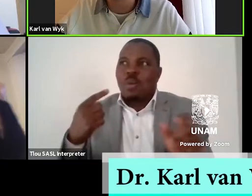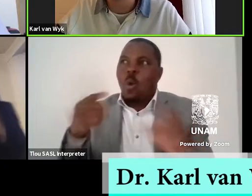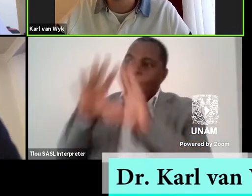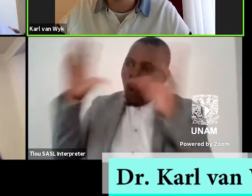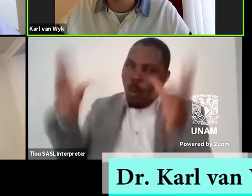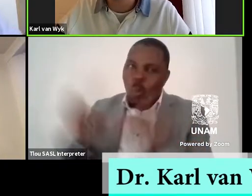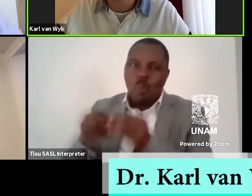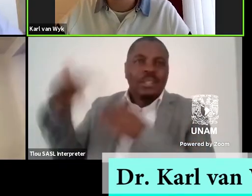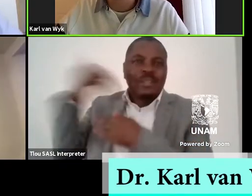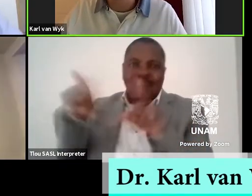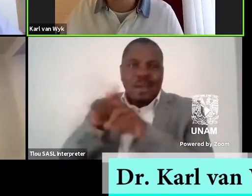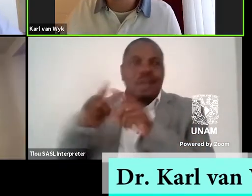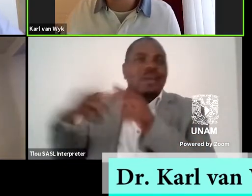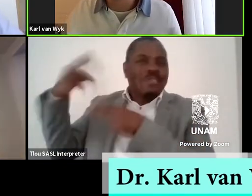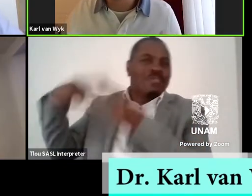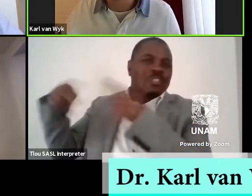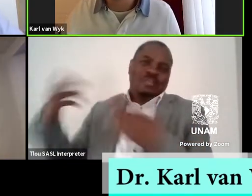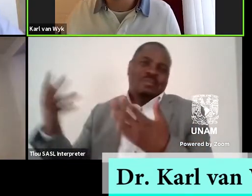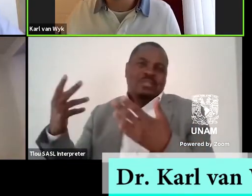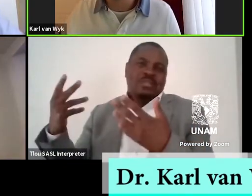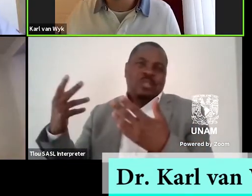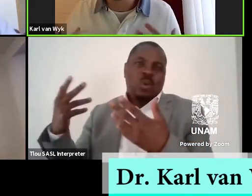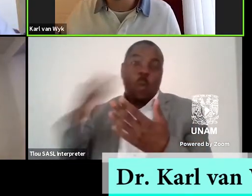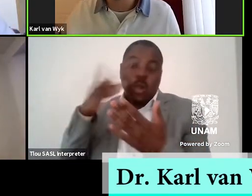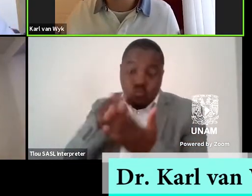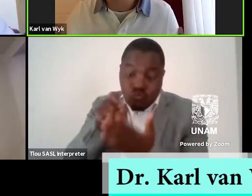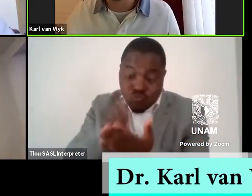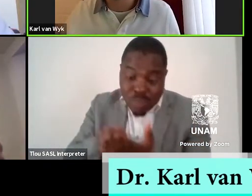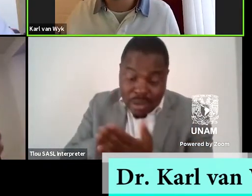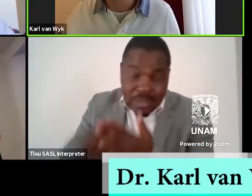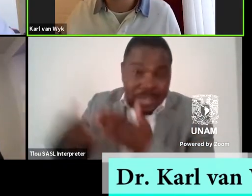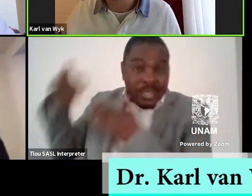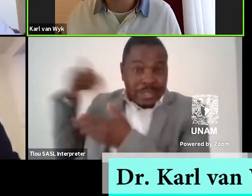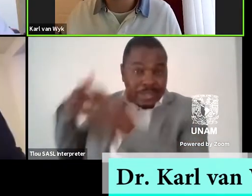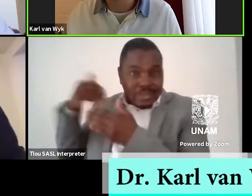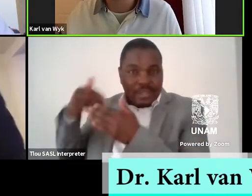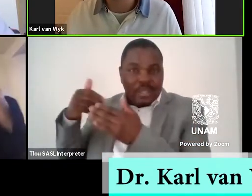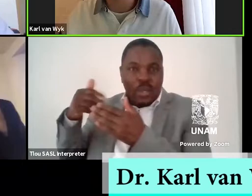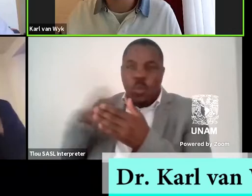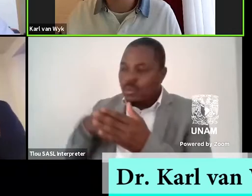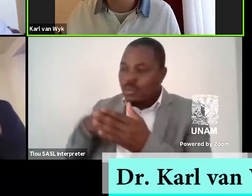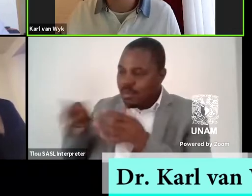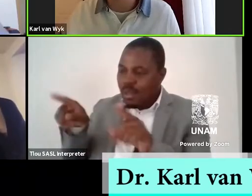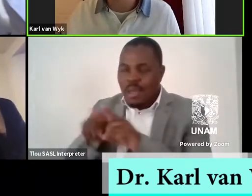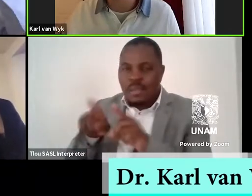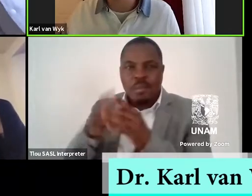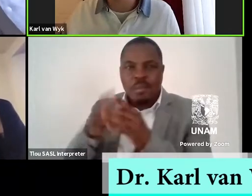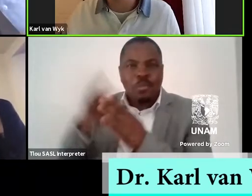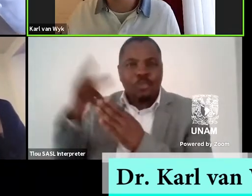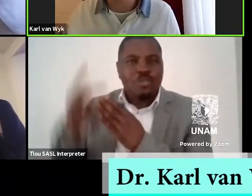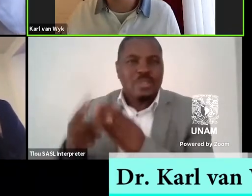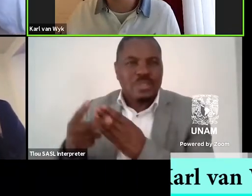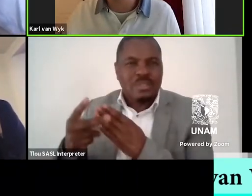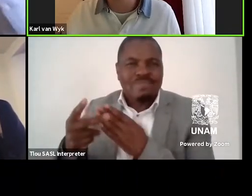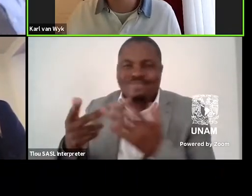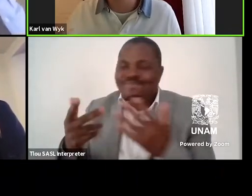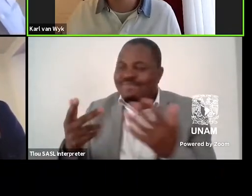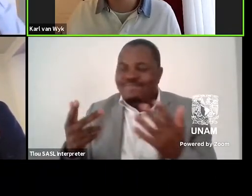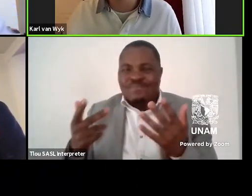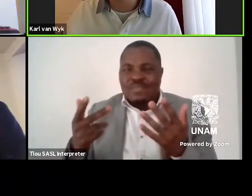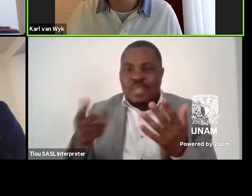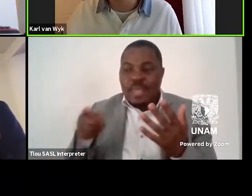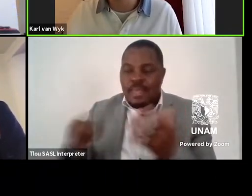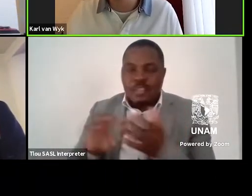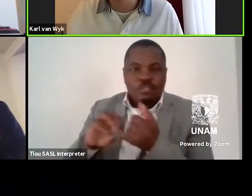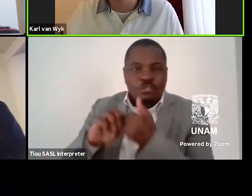All history, once written down or pursued as a project, tries to demonstrate